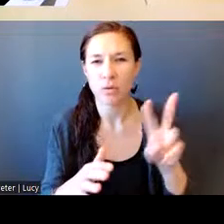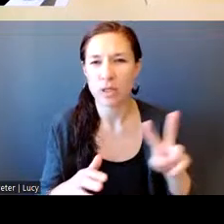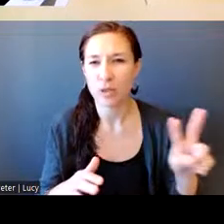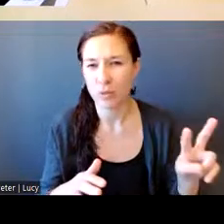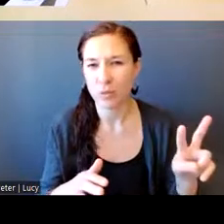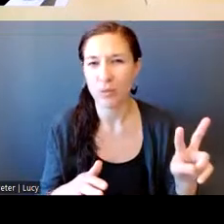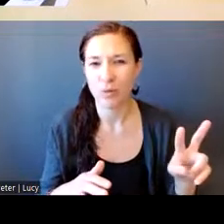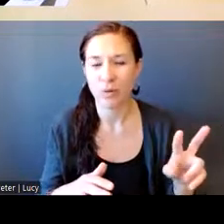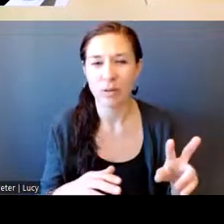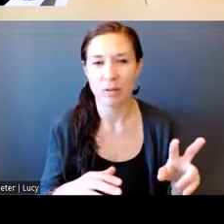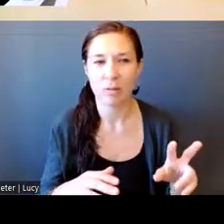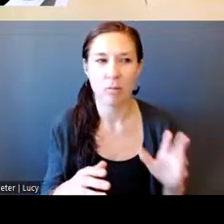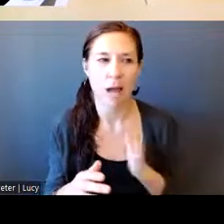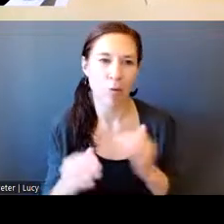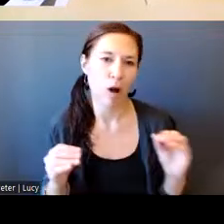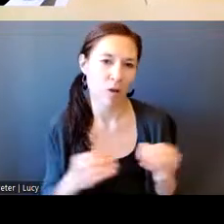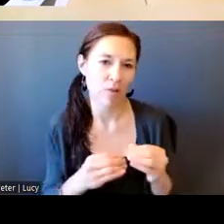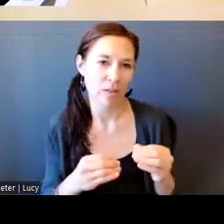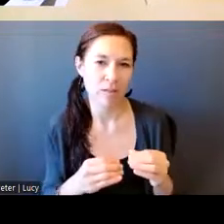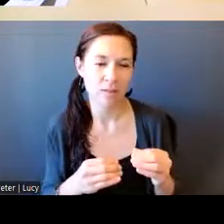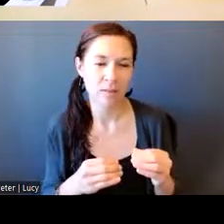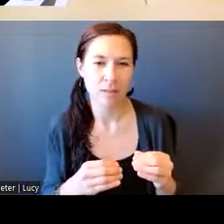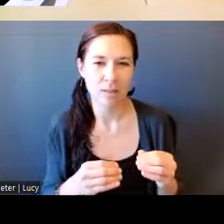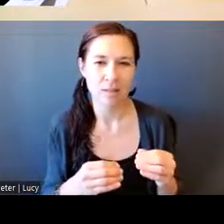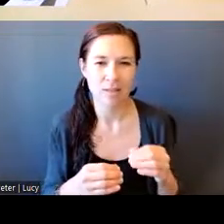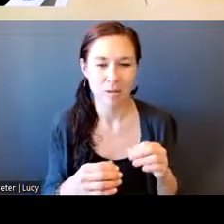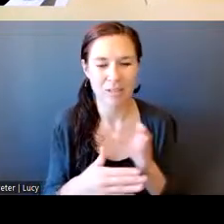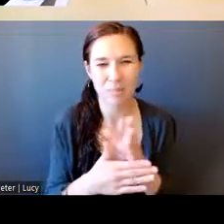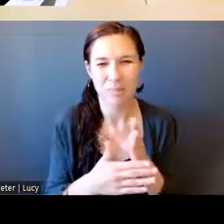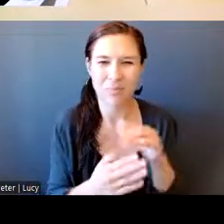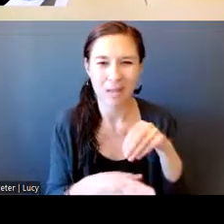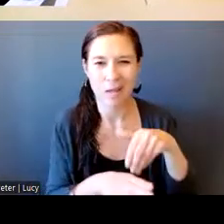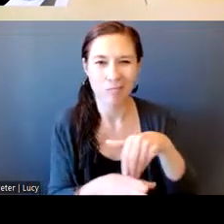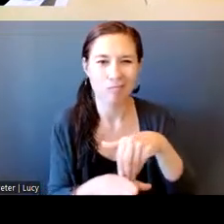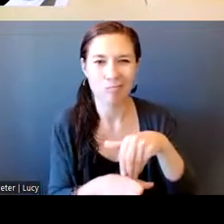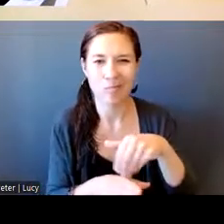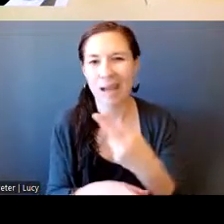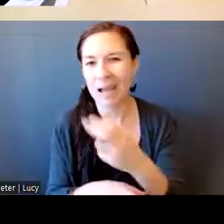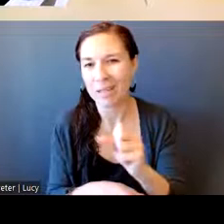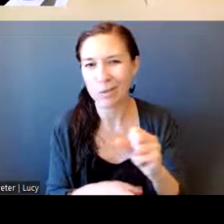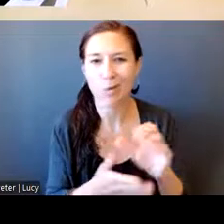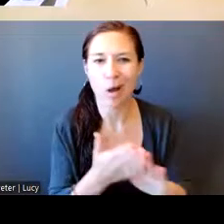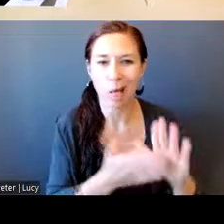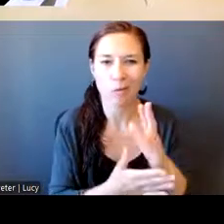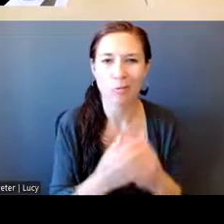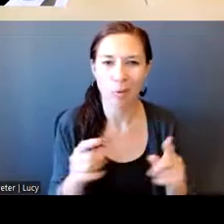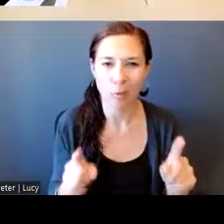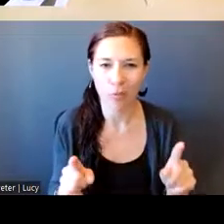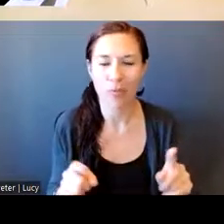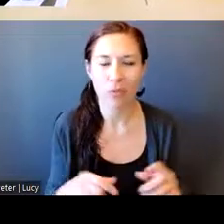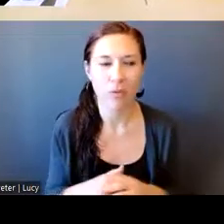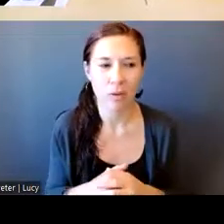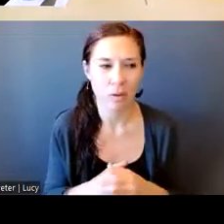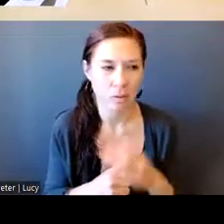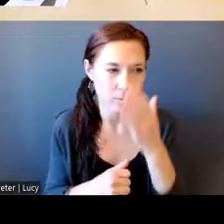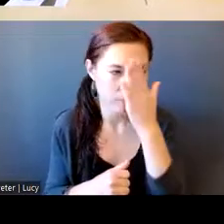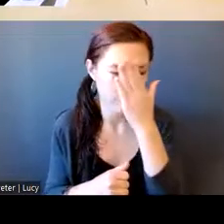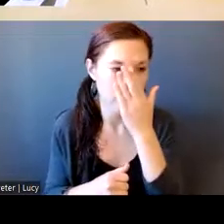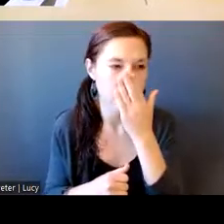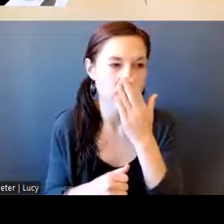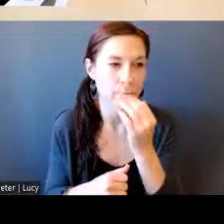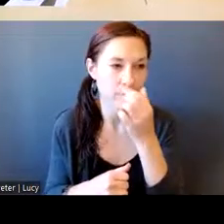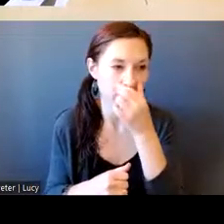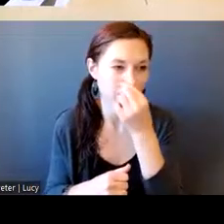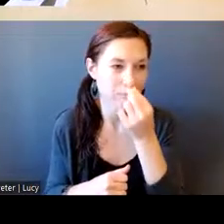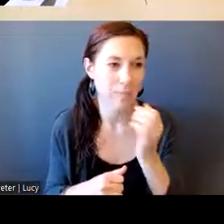Um, and that's why we do have the high school college, um, so that we do have a focus on, in our office